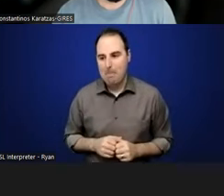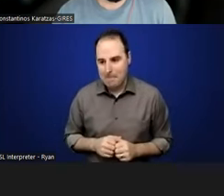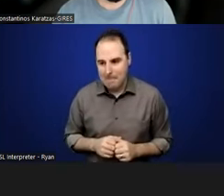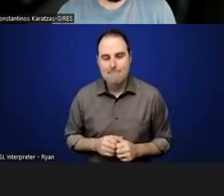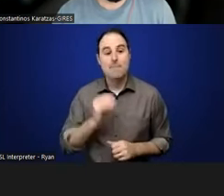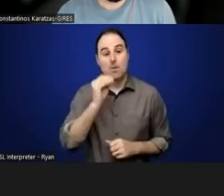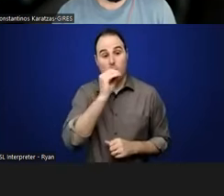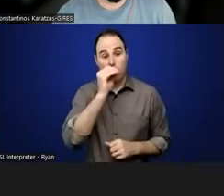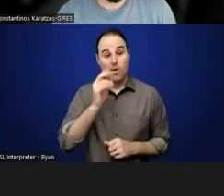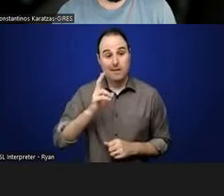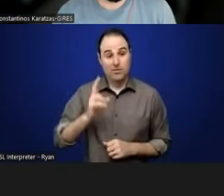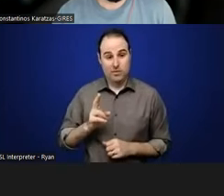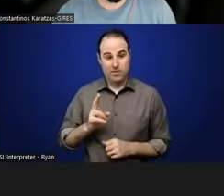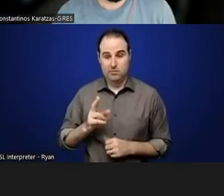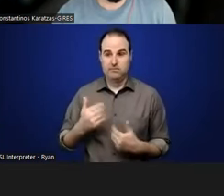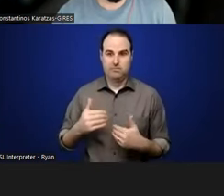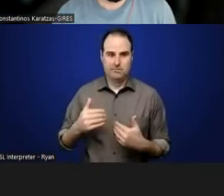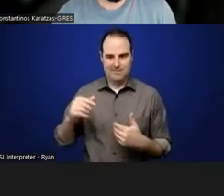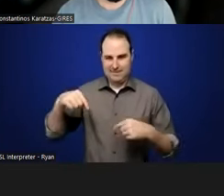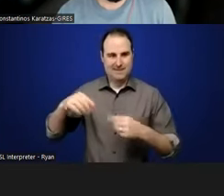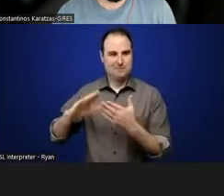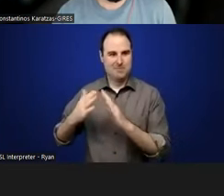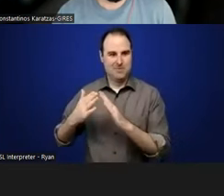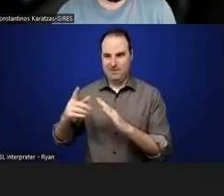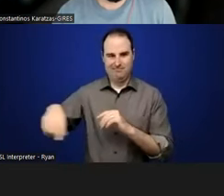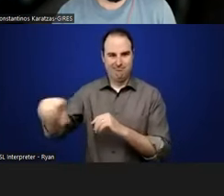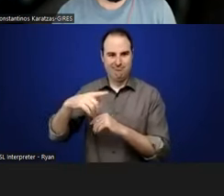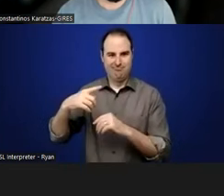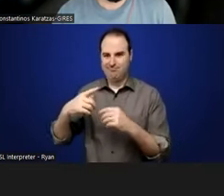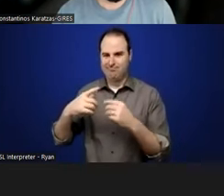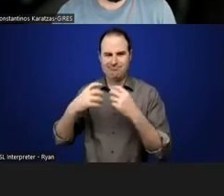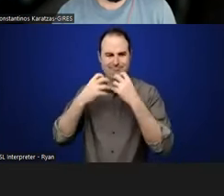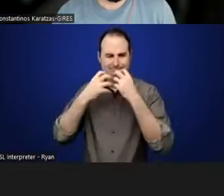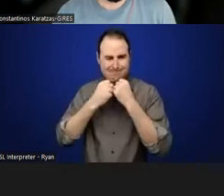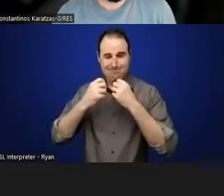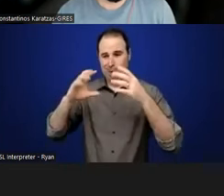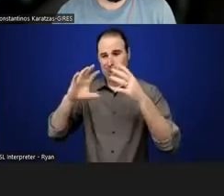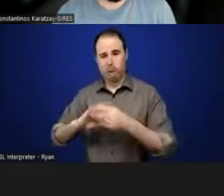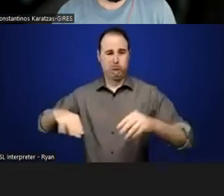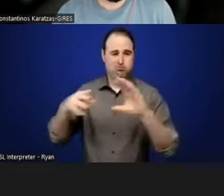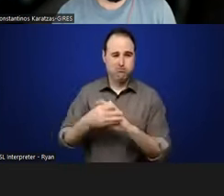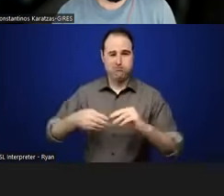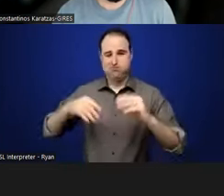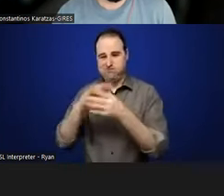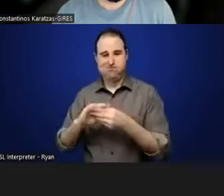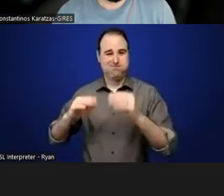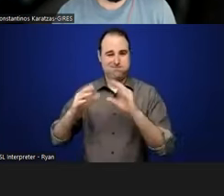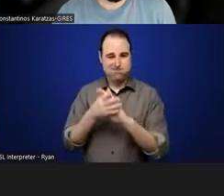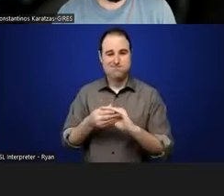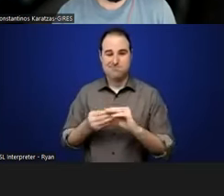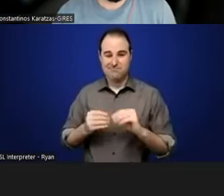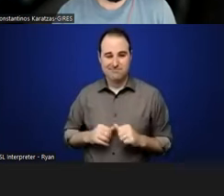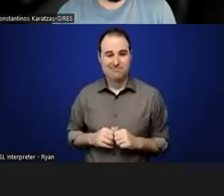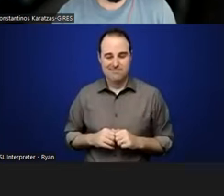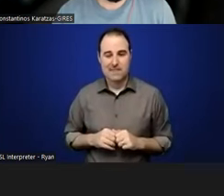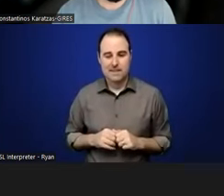of part of a pretty vibrant community here of people interested in storytelling and doing a lot of things around, um, narratives. And